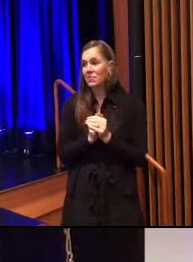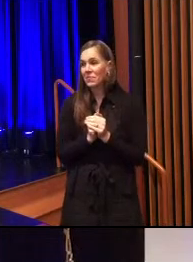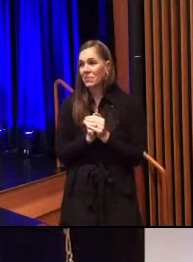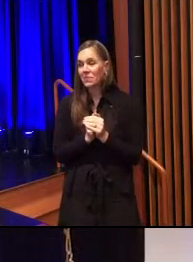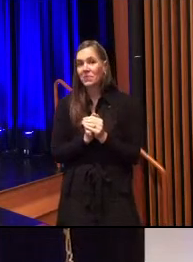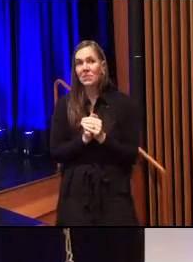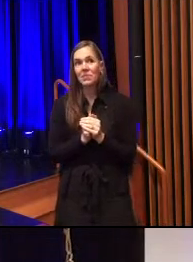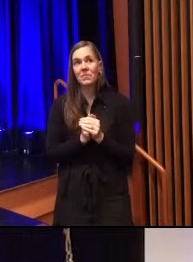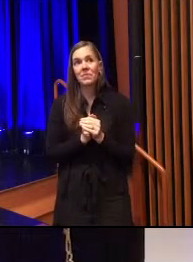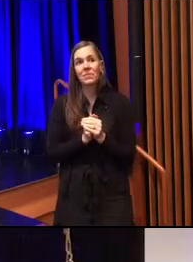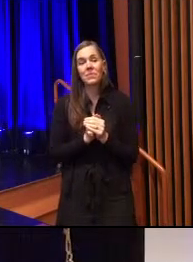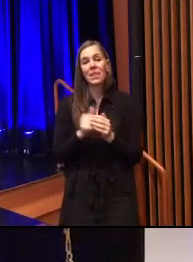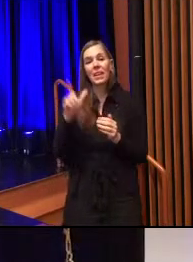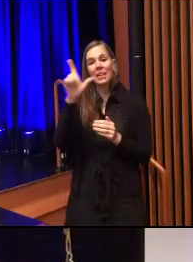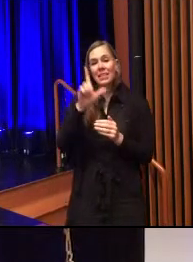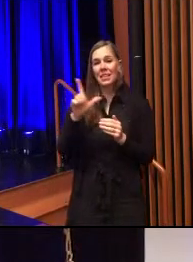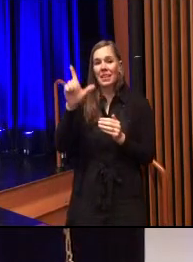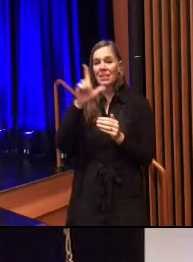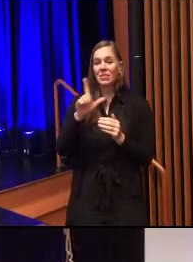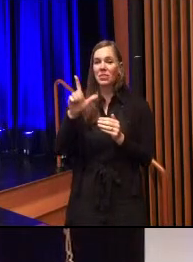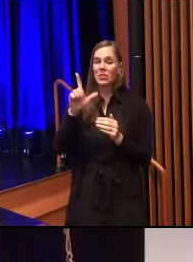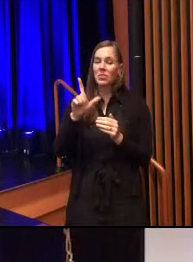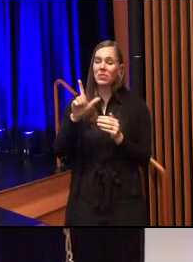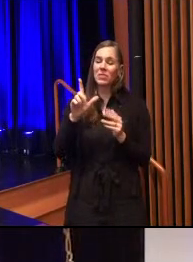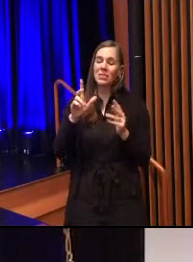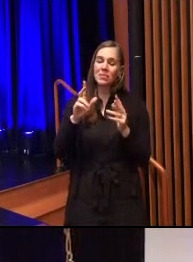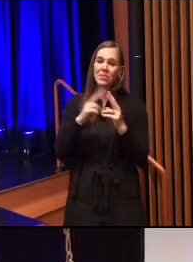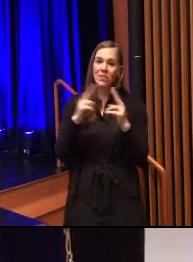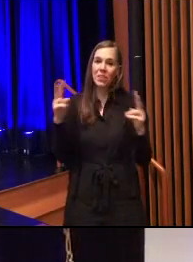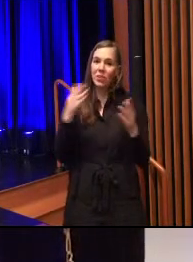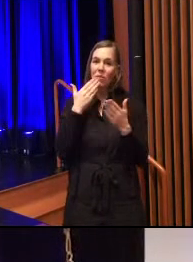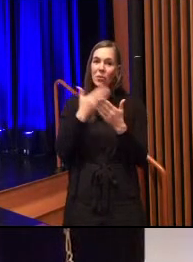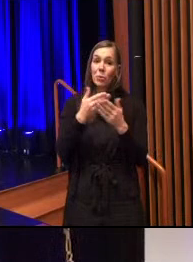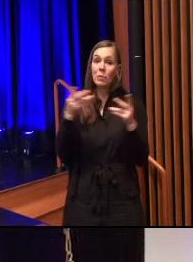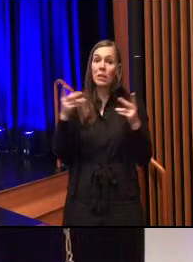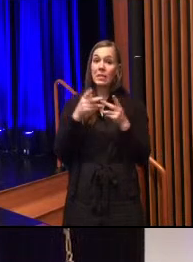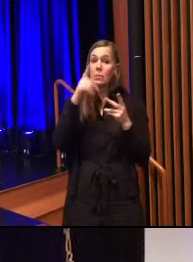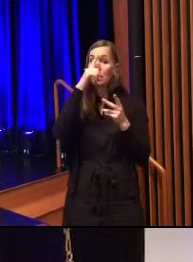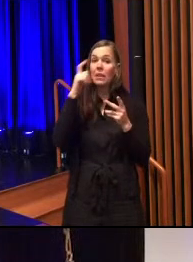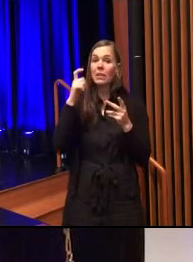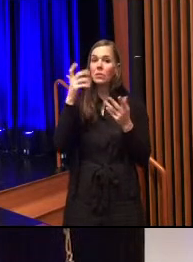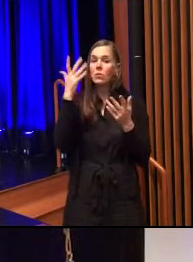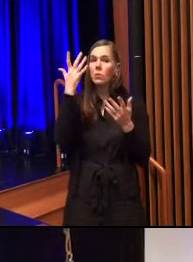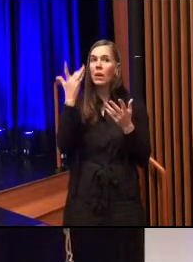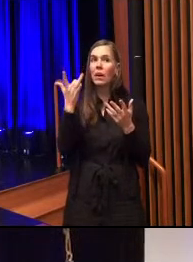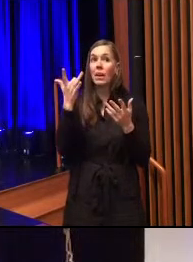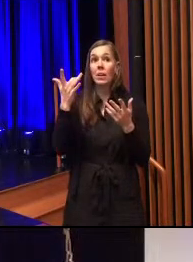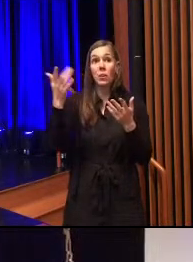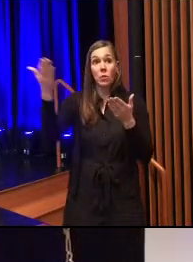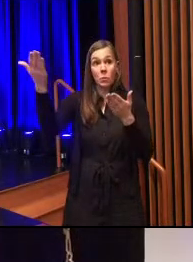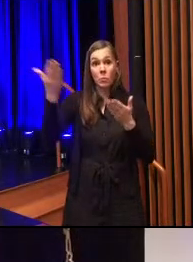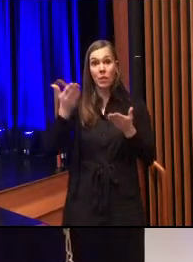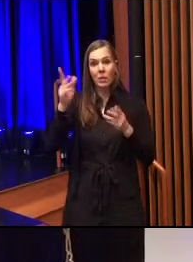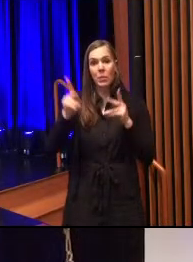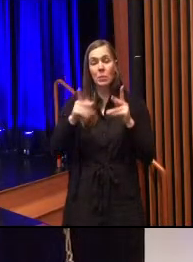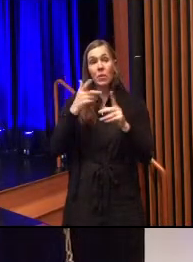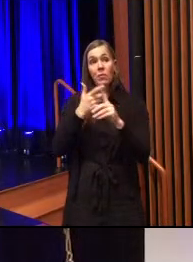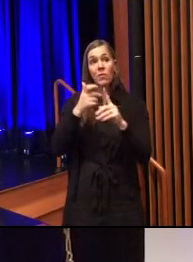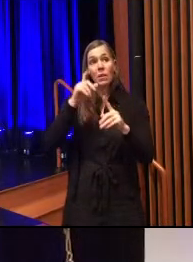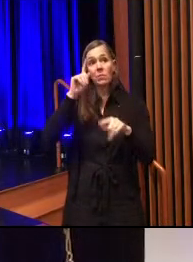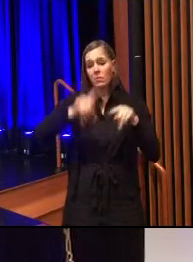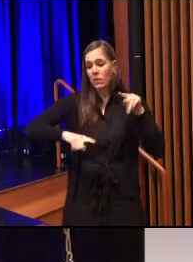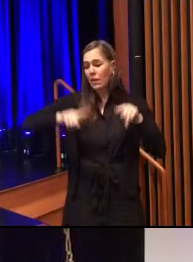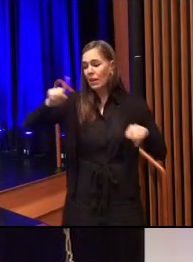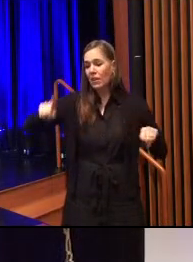What makes Lancaster a really incredible place is that we are able to bring people from all nationalities,